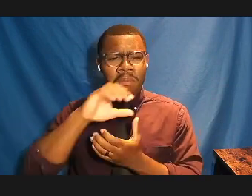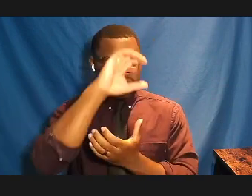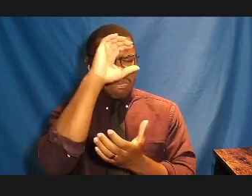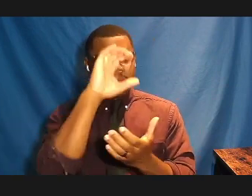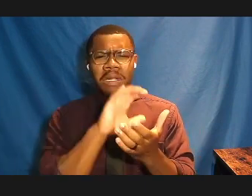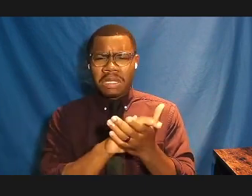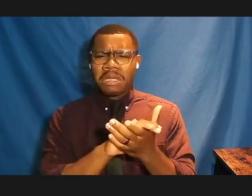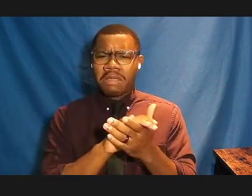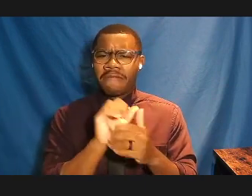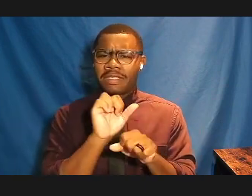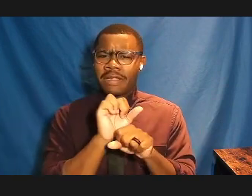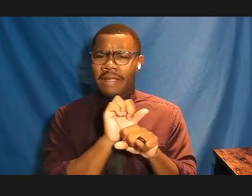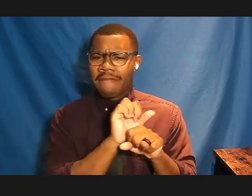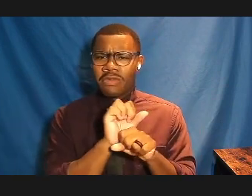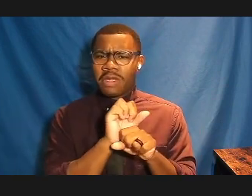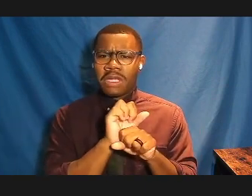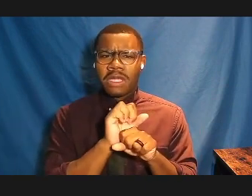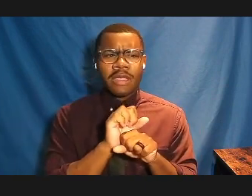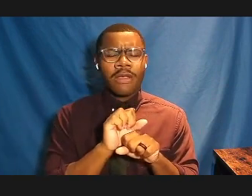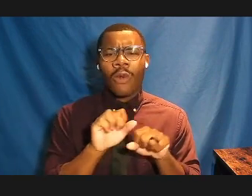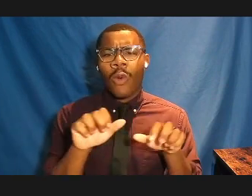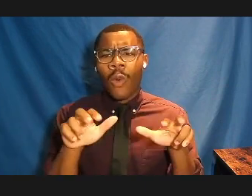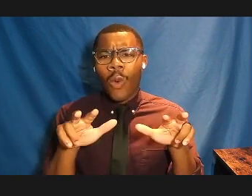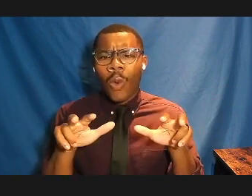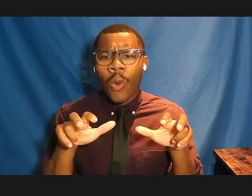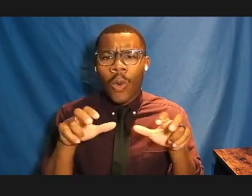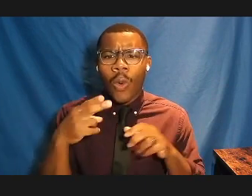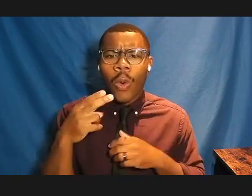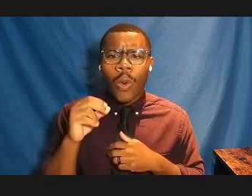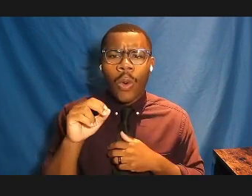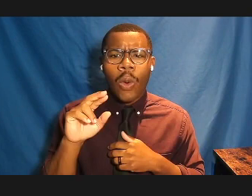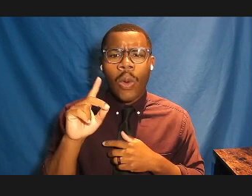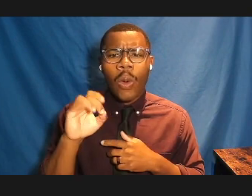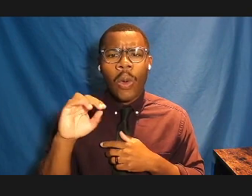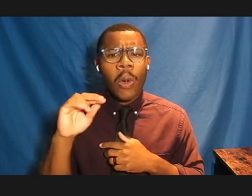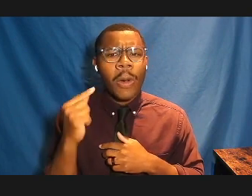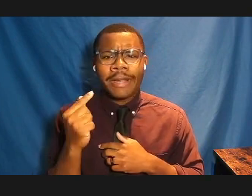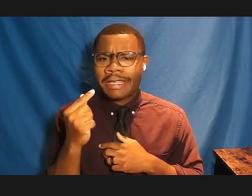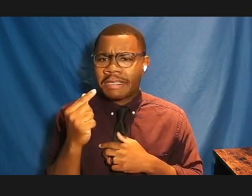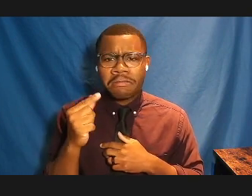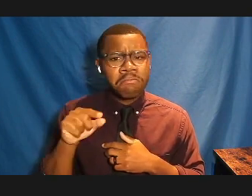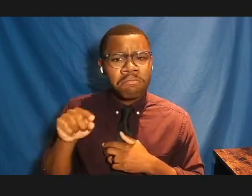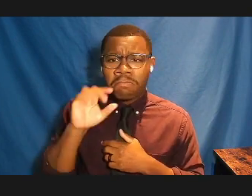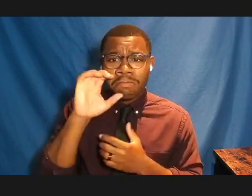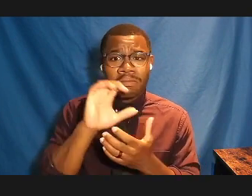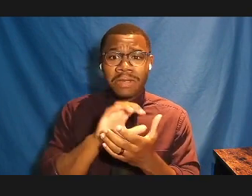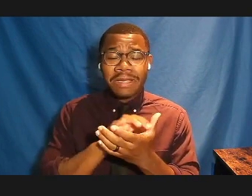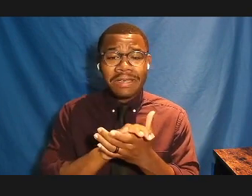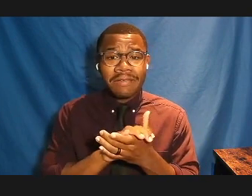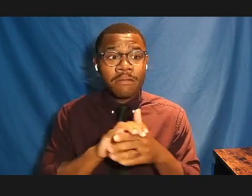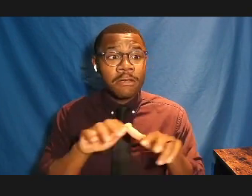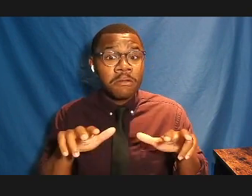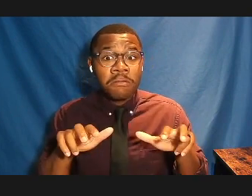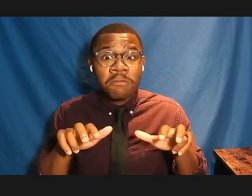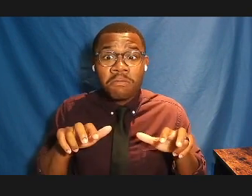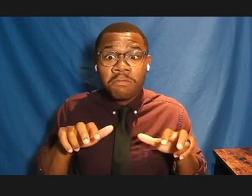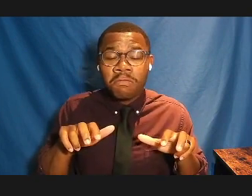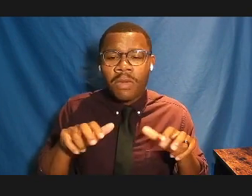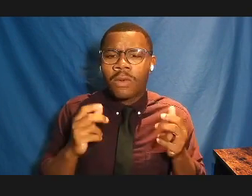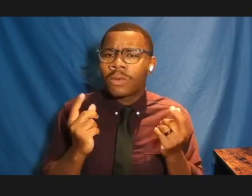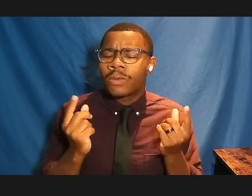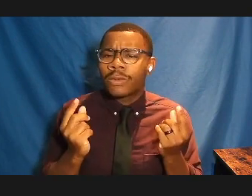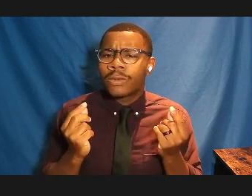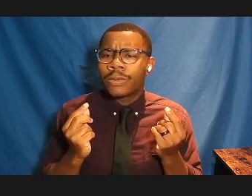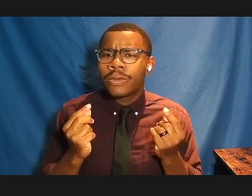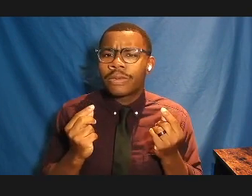had a concept of hoarding. You know, you hoard, and what are you going to do? Spend your time building a house that's four times the